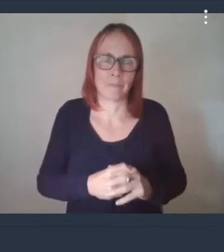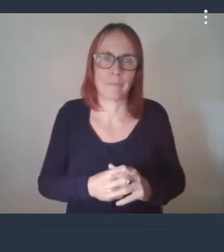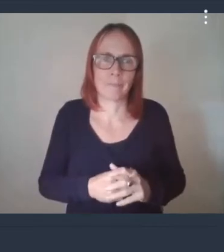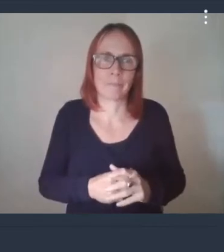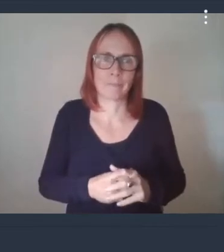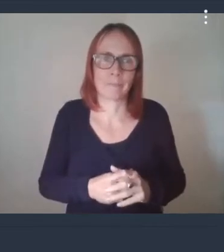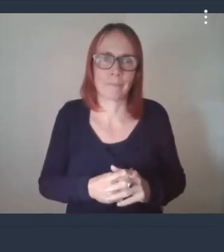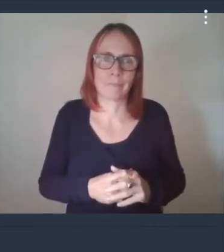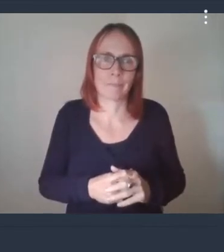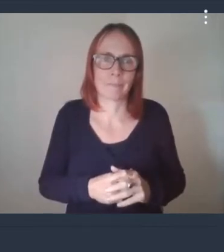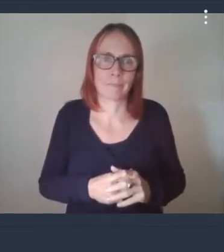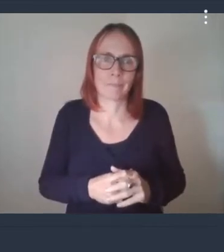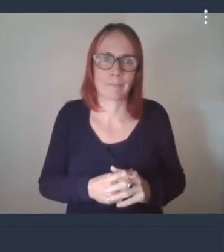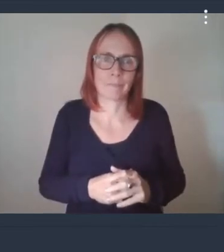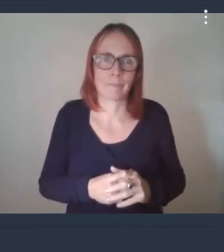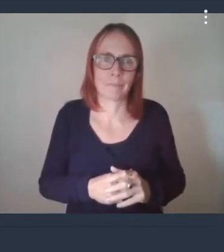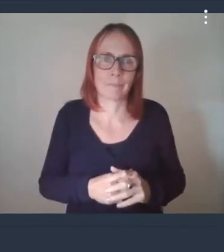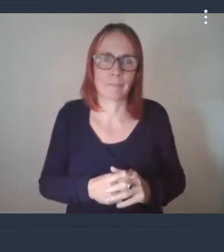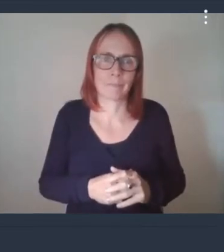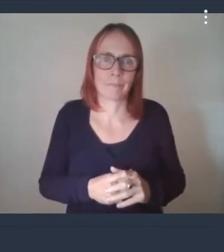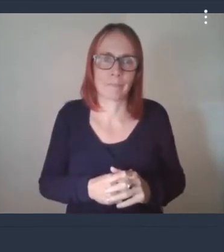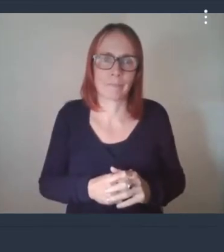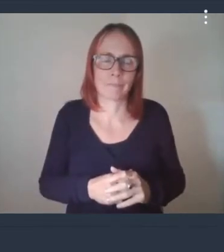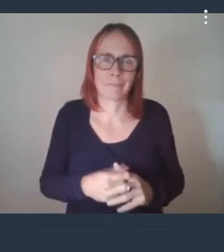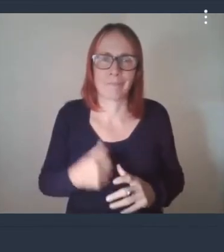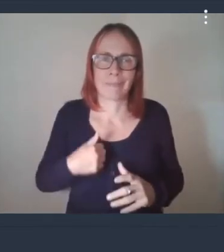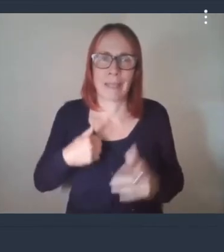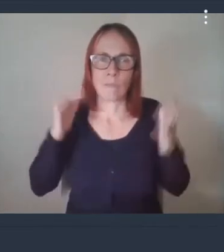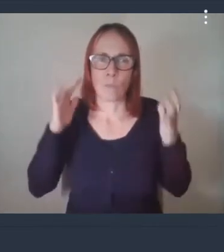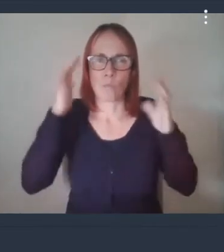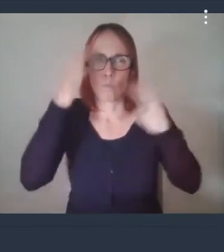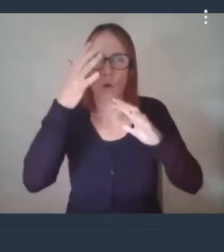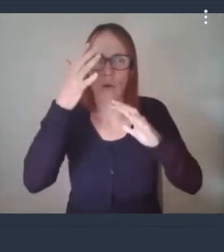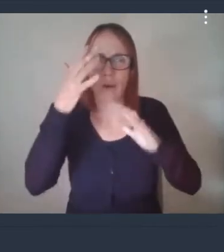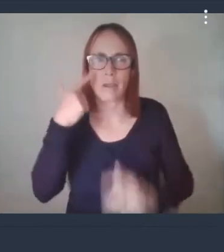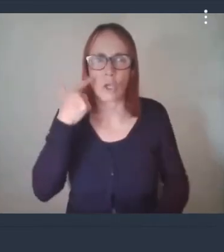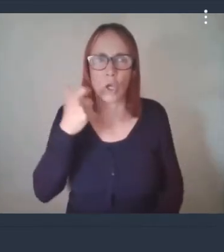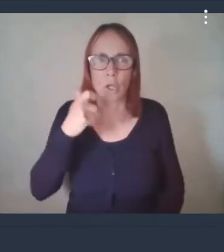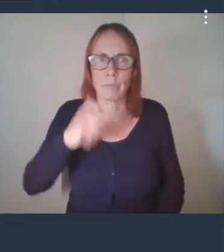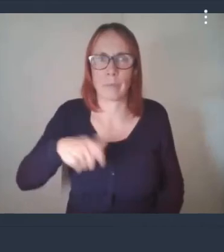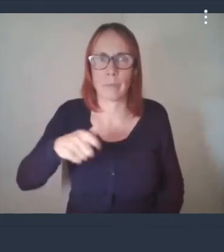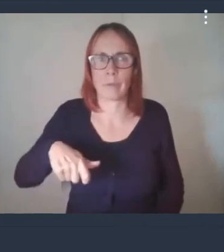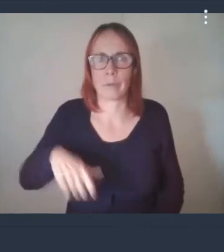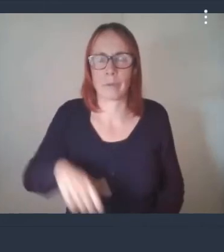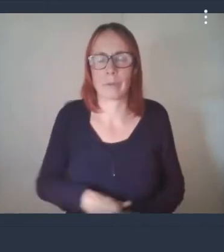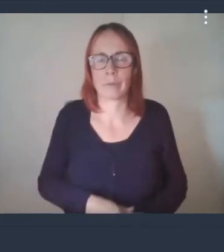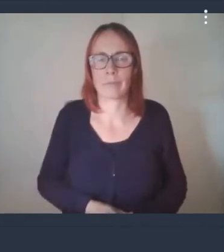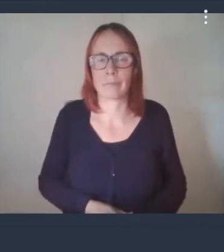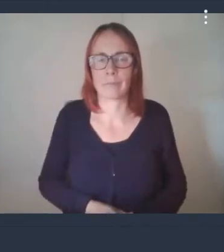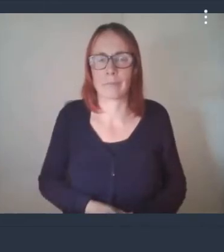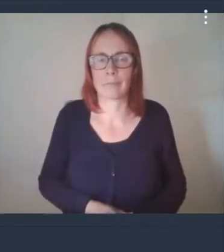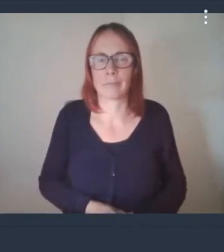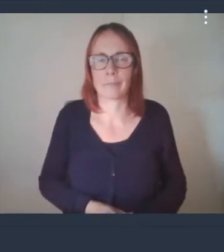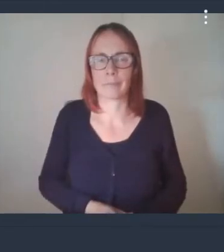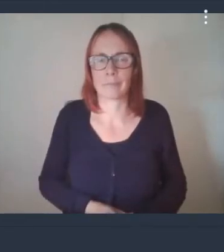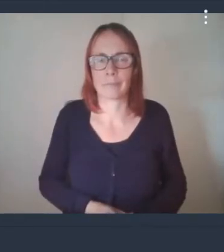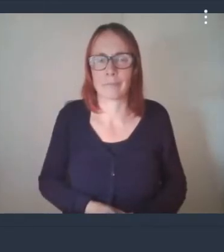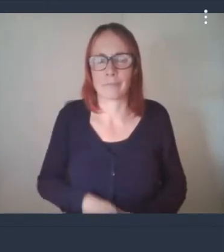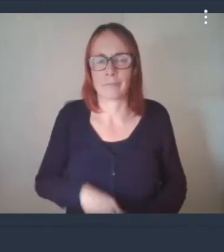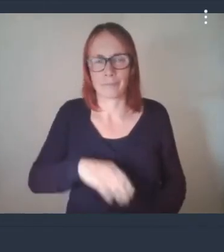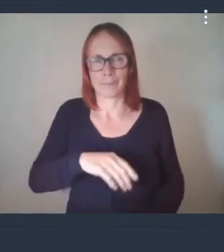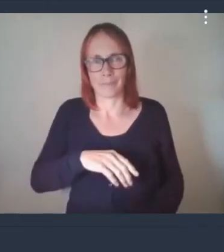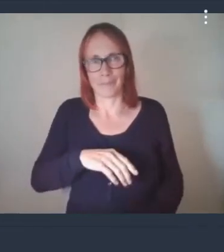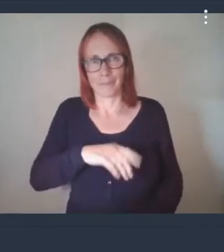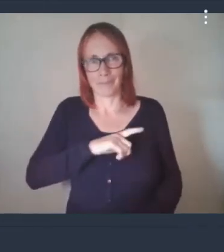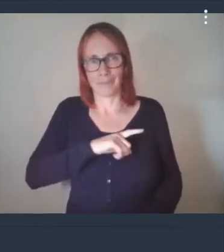i i i do worry more about young people um because of this message that they're